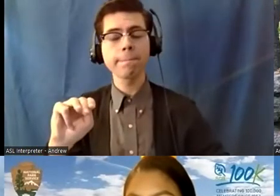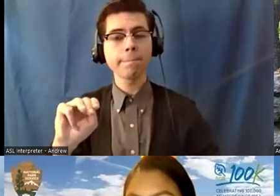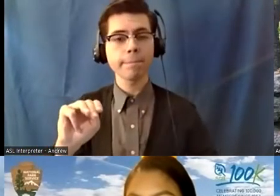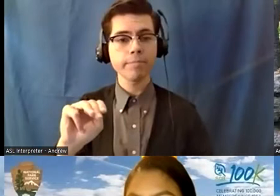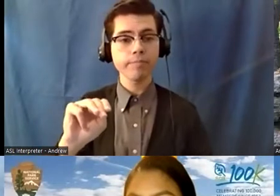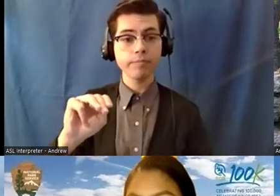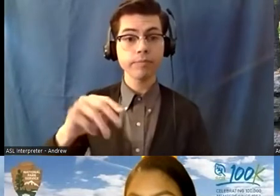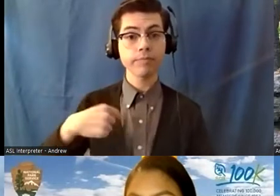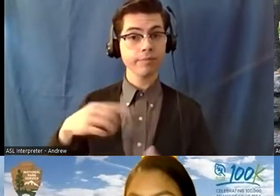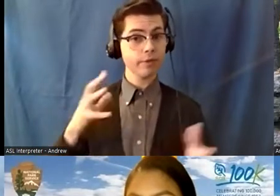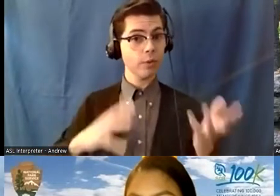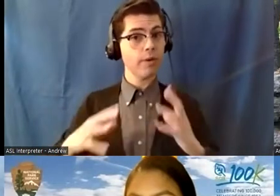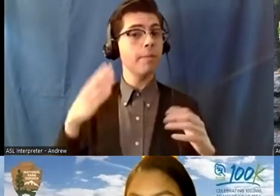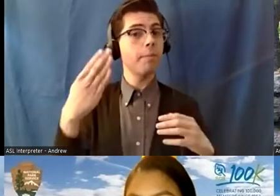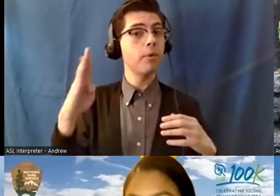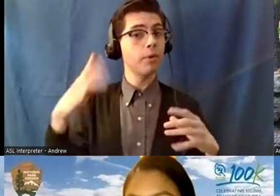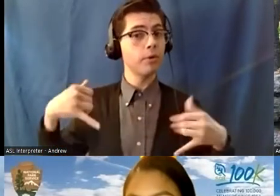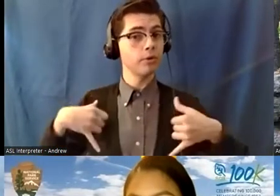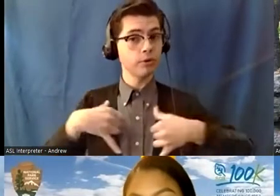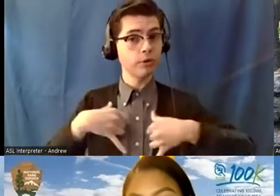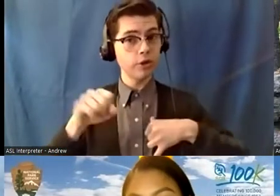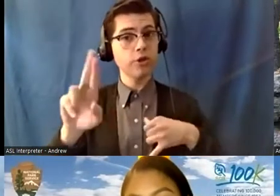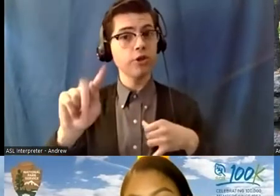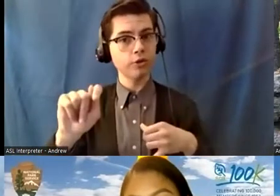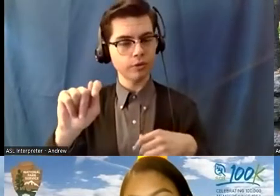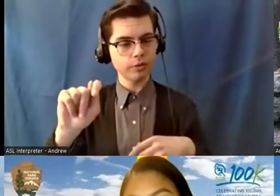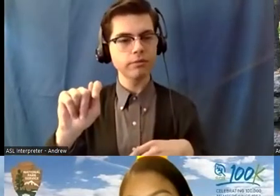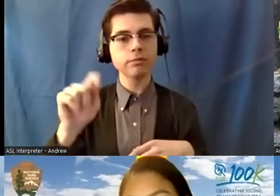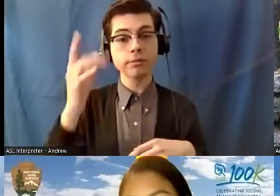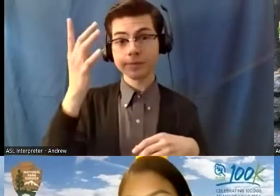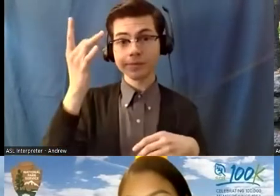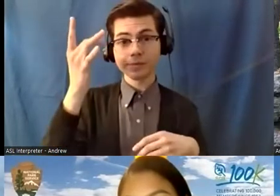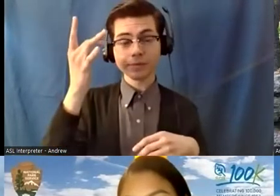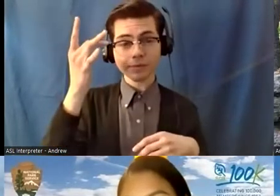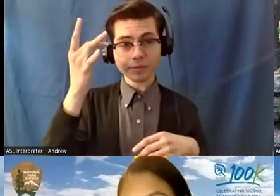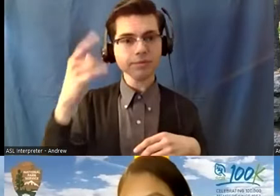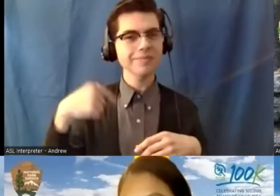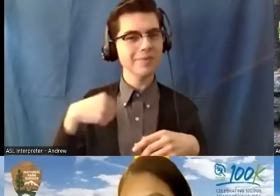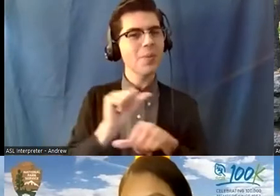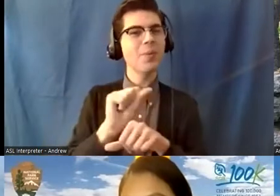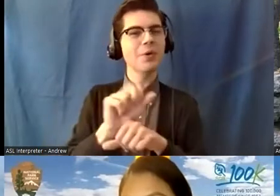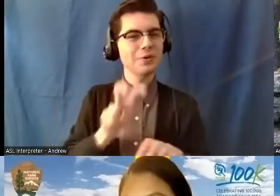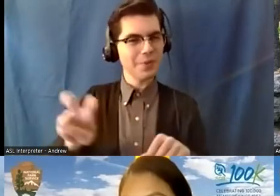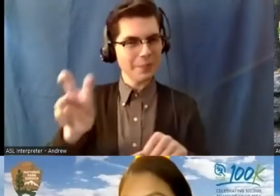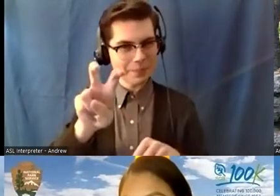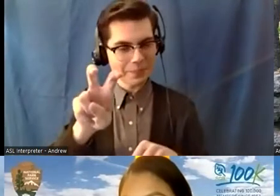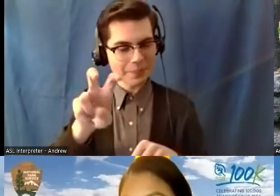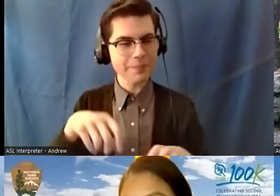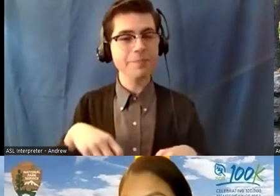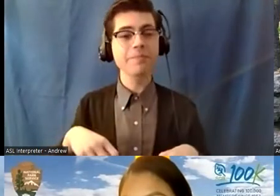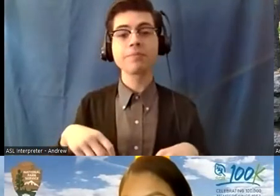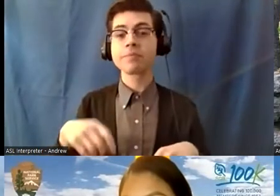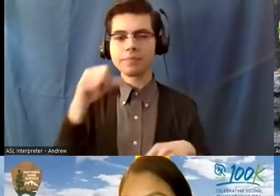I am wearing a blue suit, because I am on a work trip to Fort Worth, away